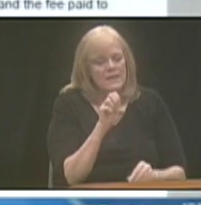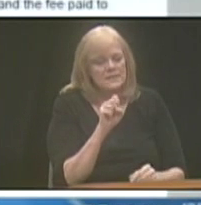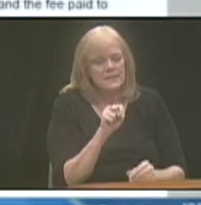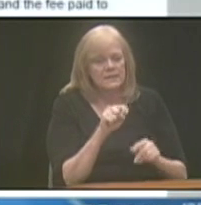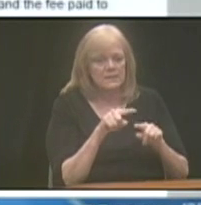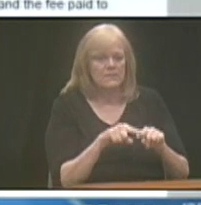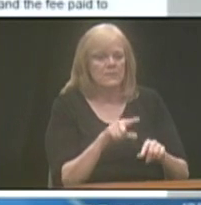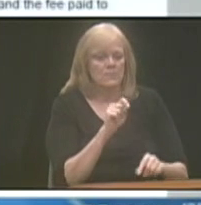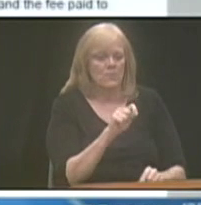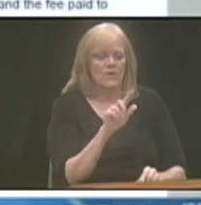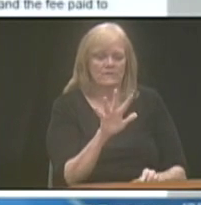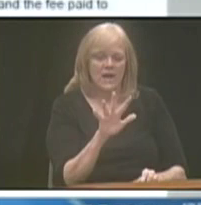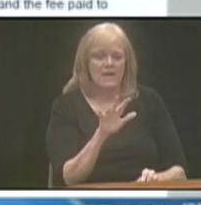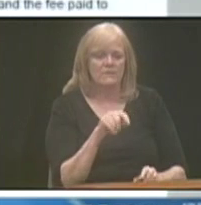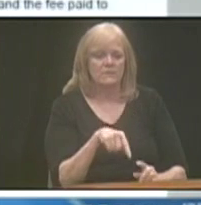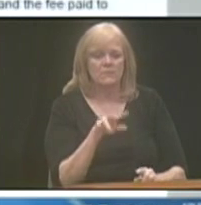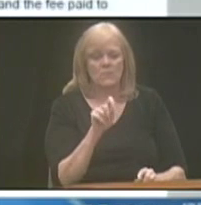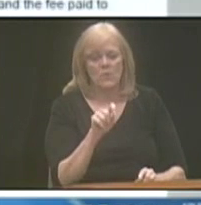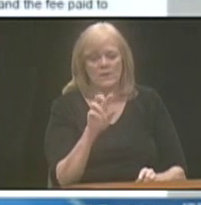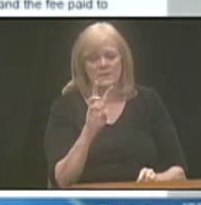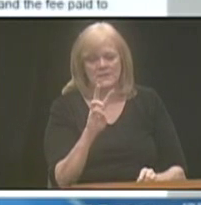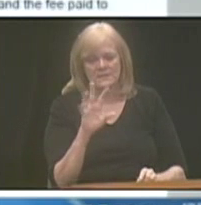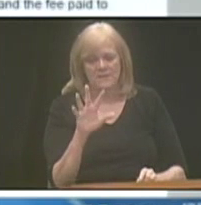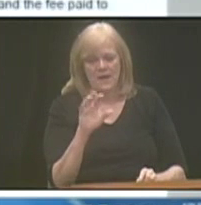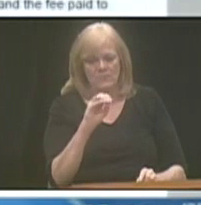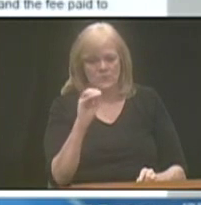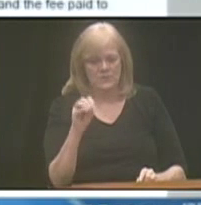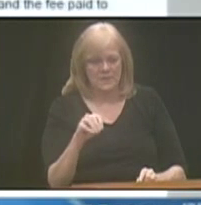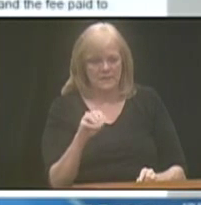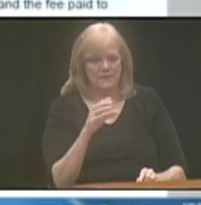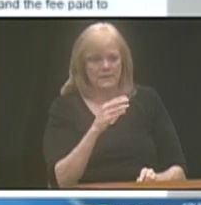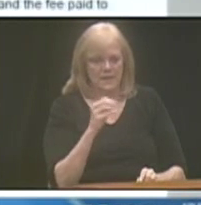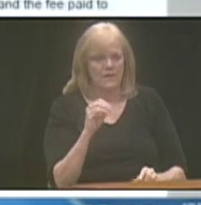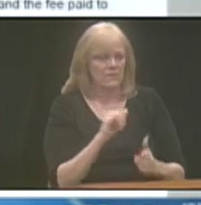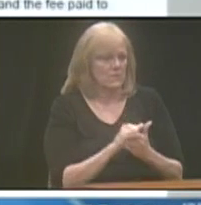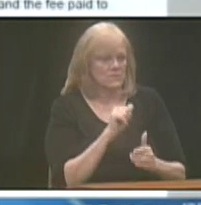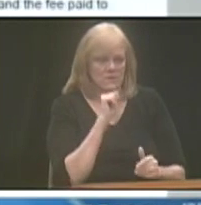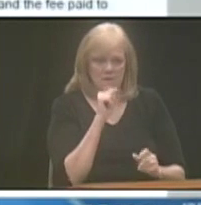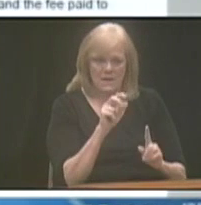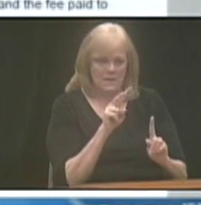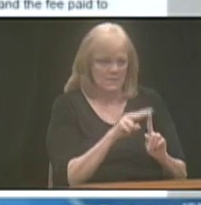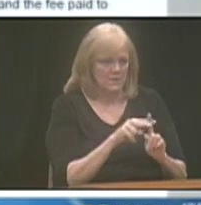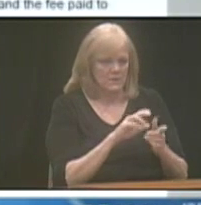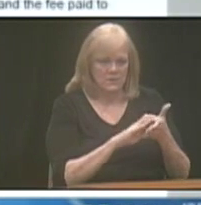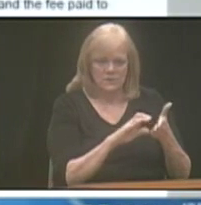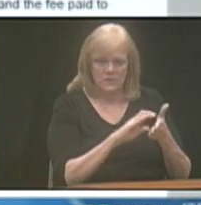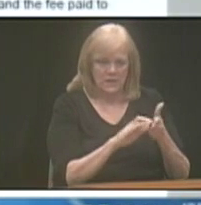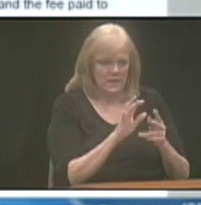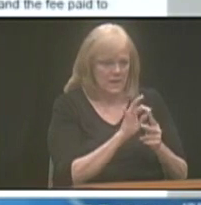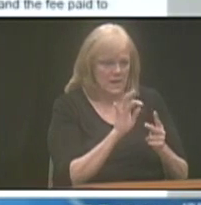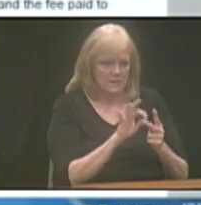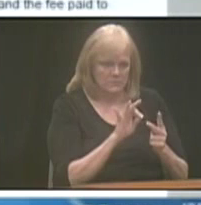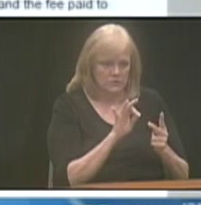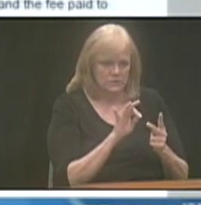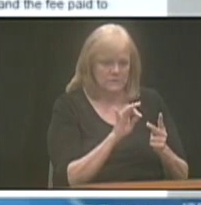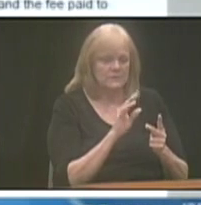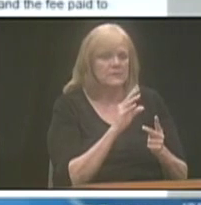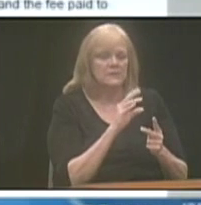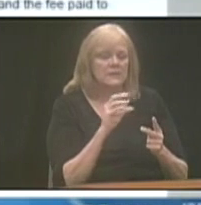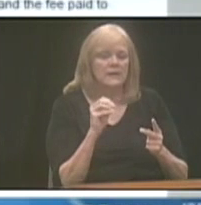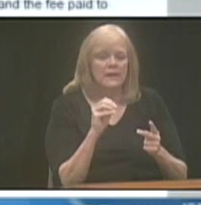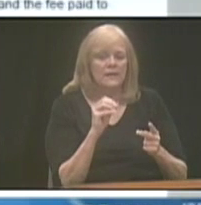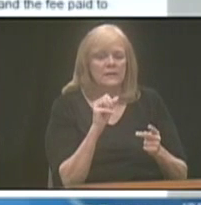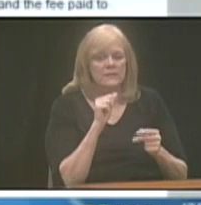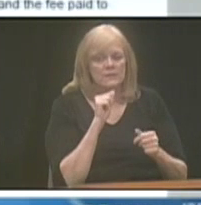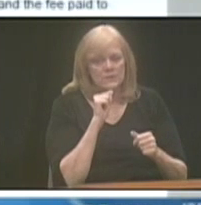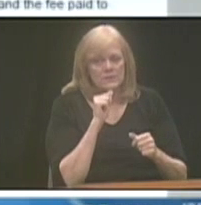fees that range from 0.5 to 0.56%. And those are not applicable to the checking option and they're not,